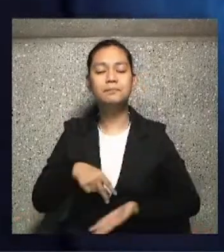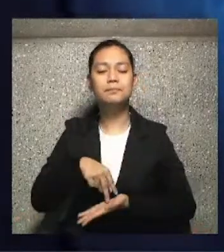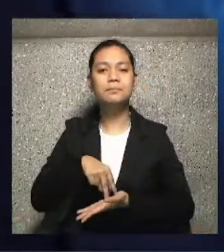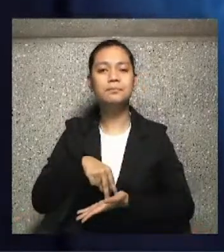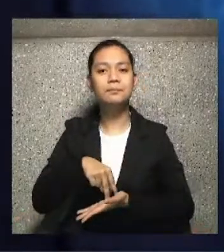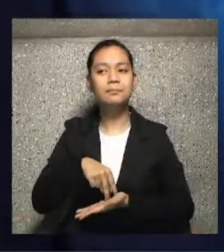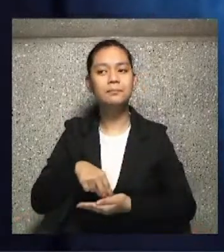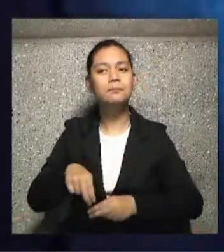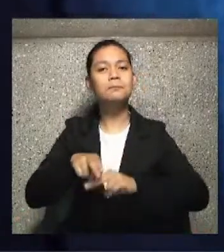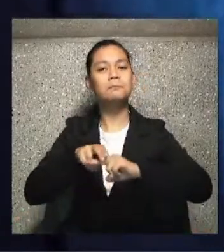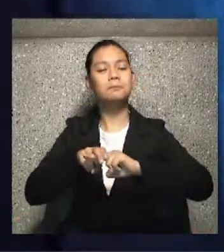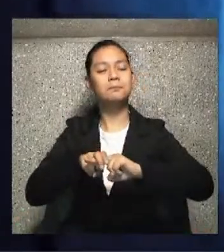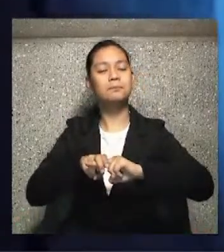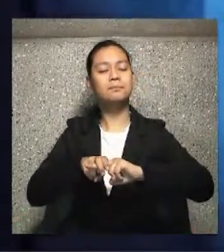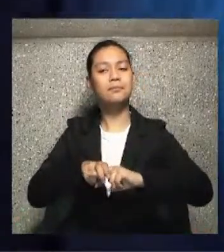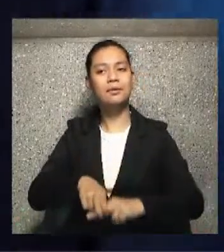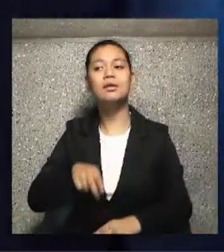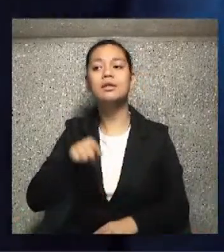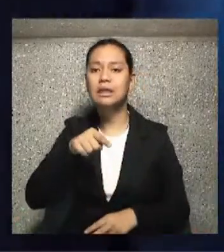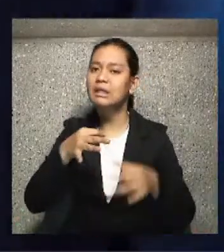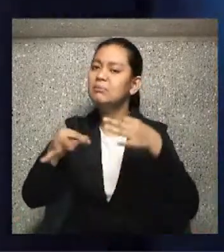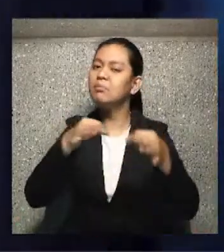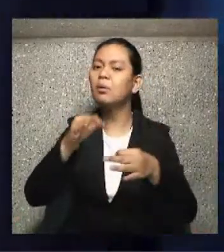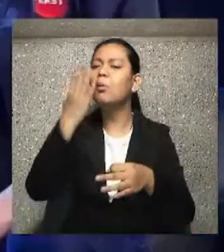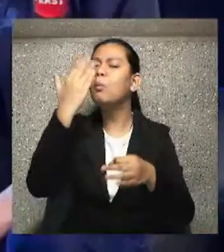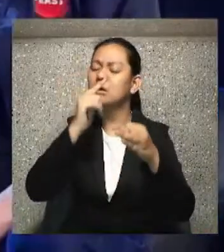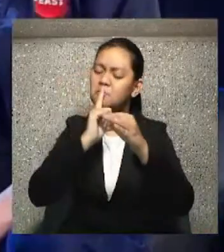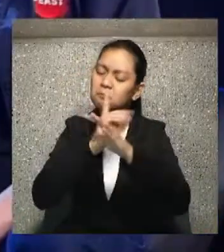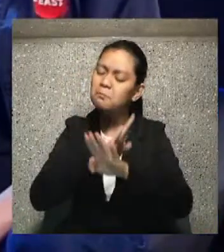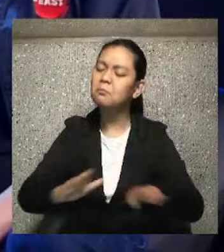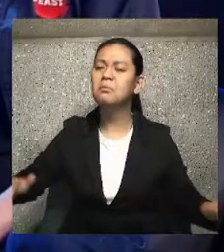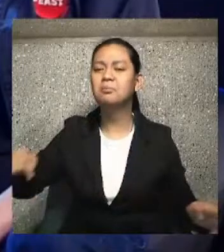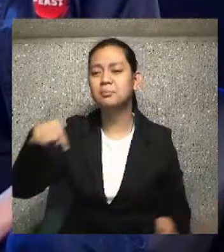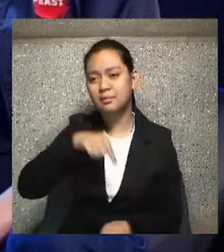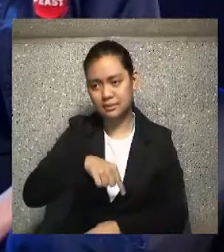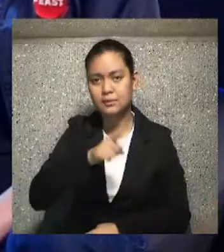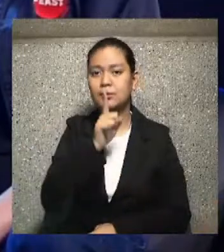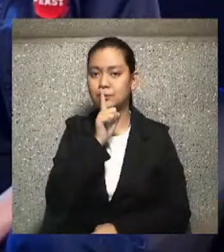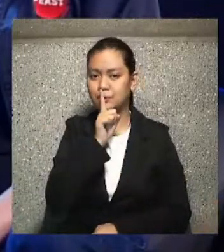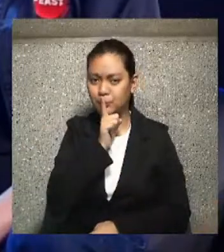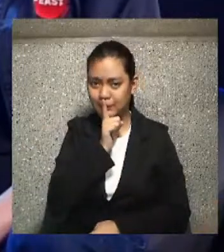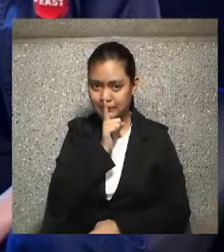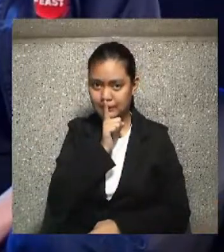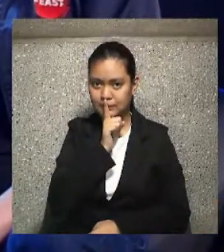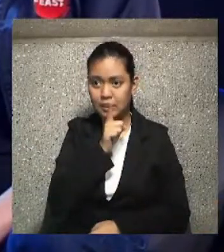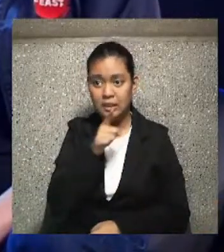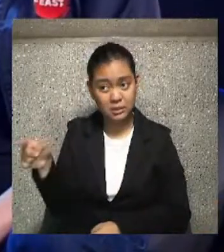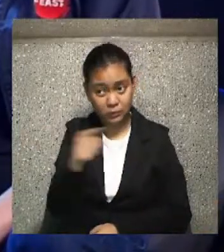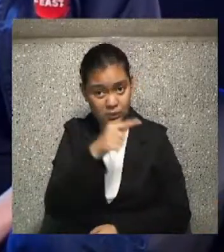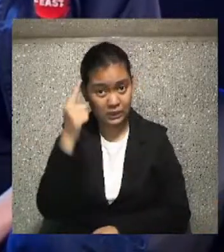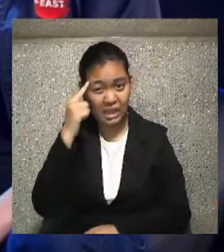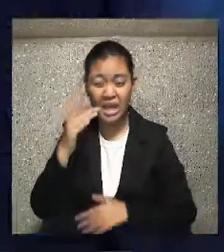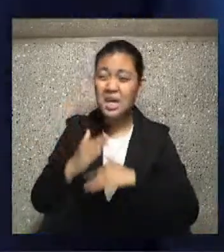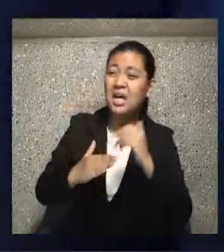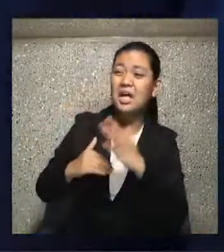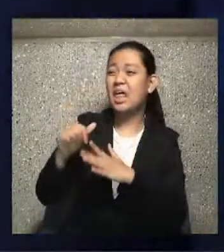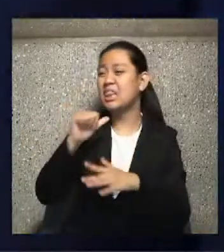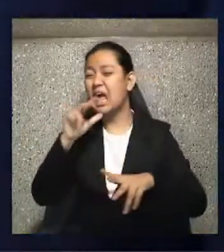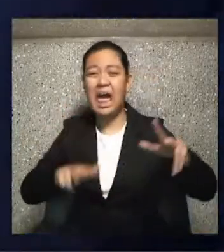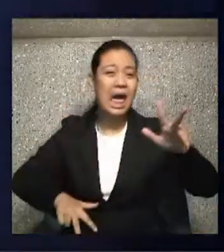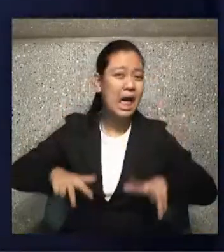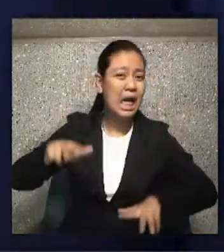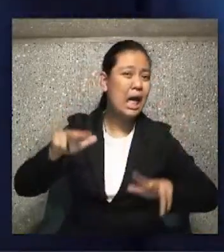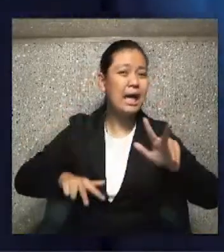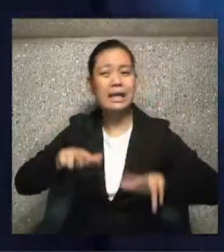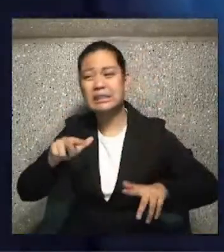with it? What does it do to you? Silence can make us comfortable when all our bills are paid, when we're getting a firm, when we're